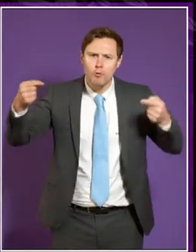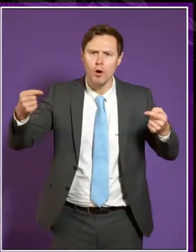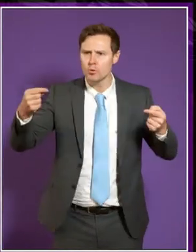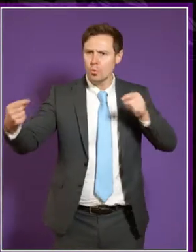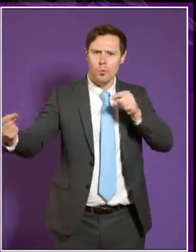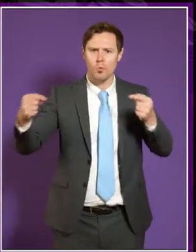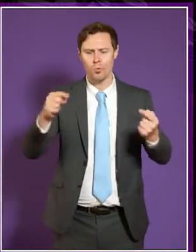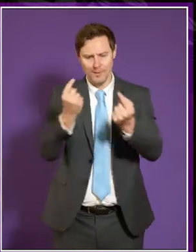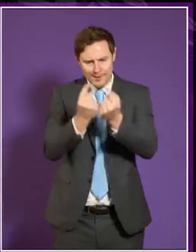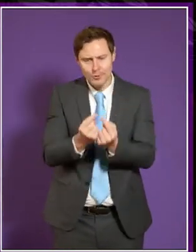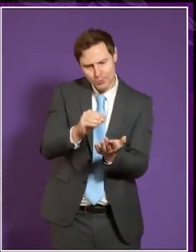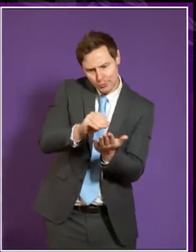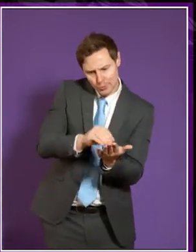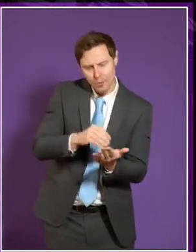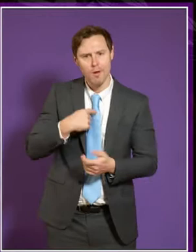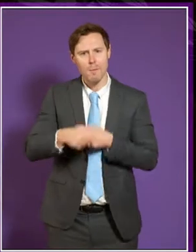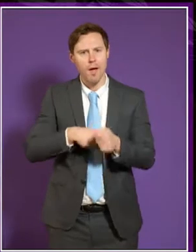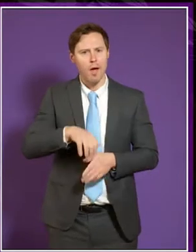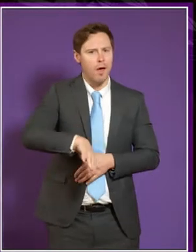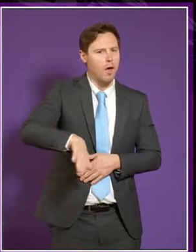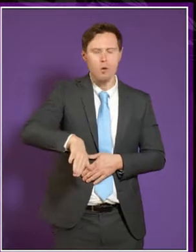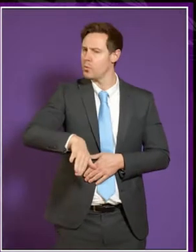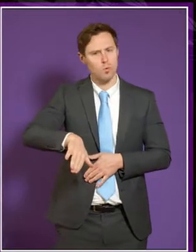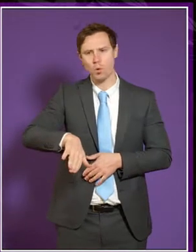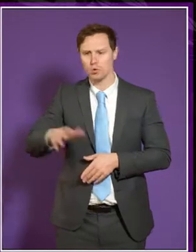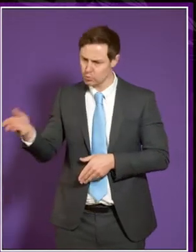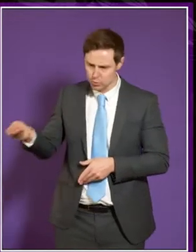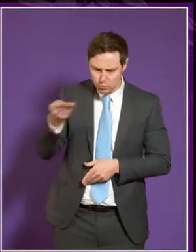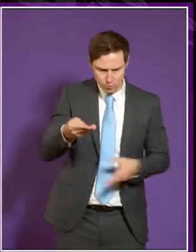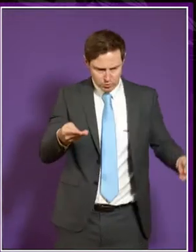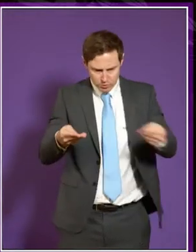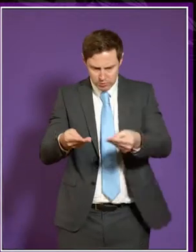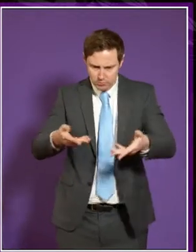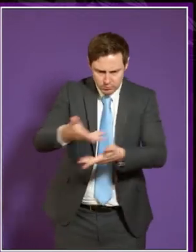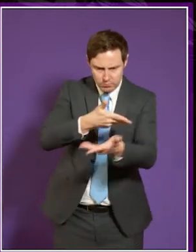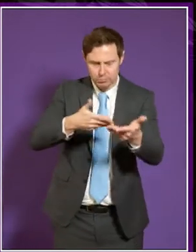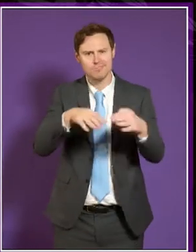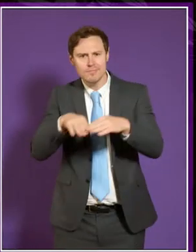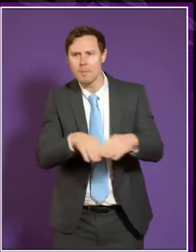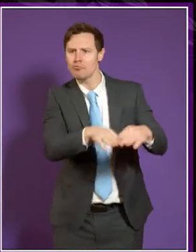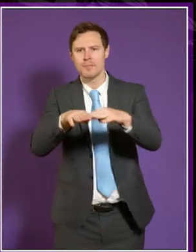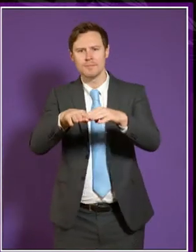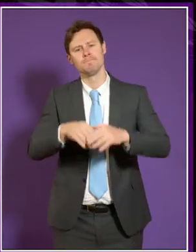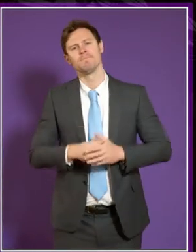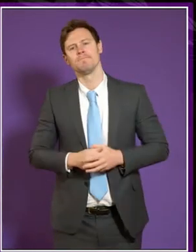I don't think I should shy away from those. I think they should be openly debated in a democratic society.